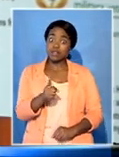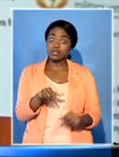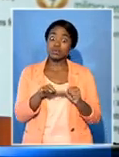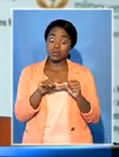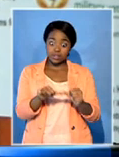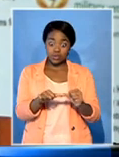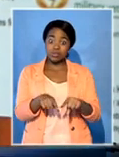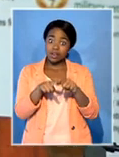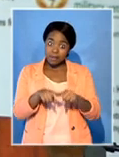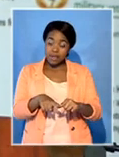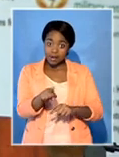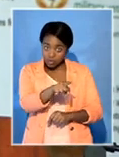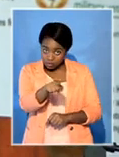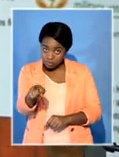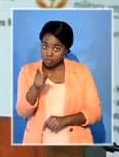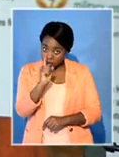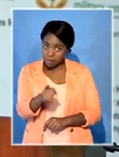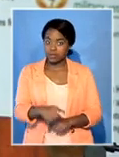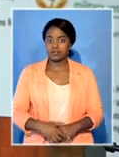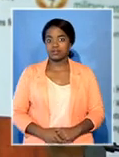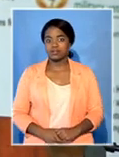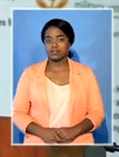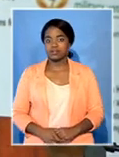lies squarely on our shoulders and we must pick up that spear.